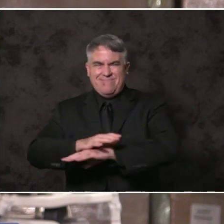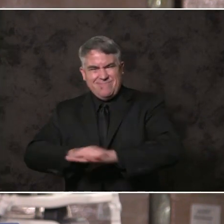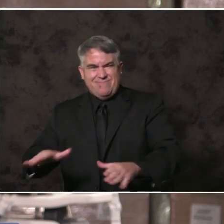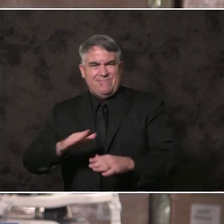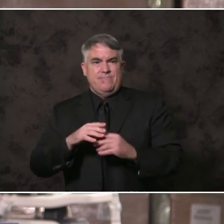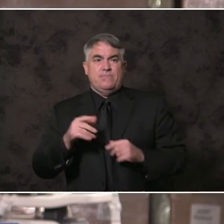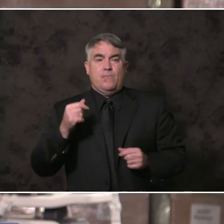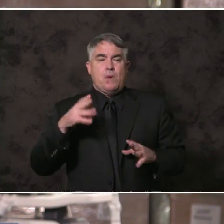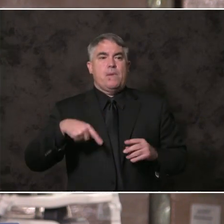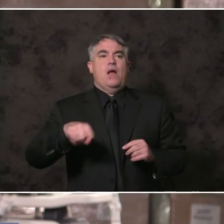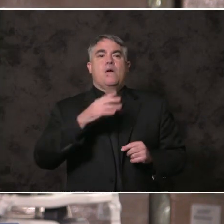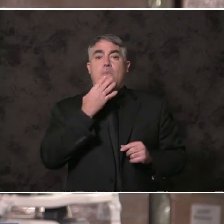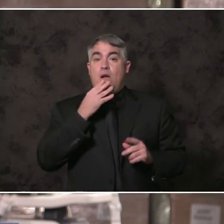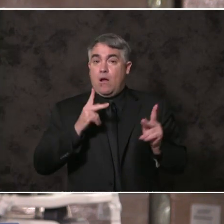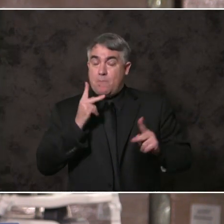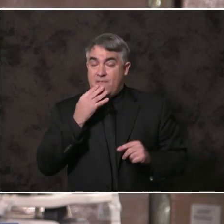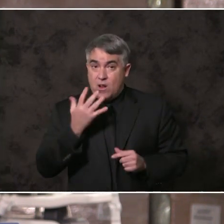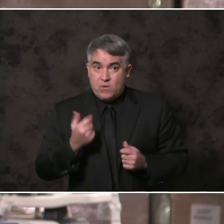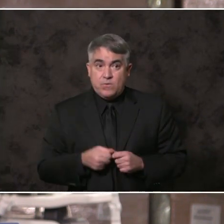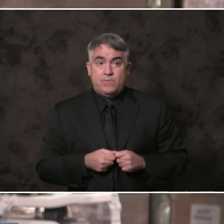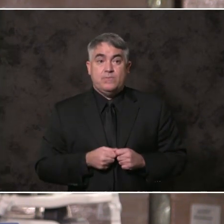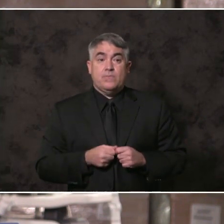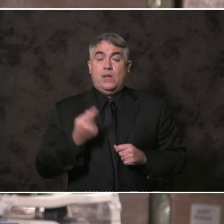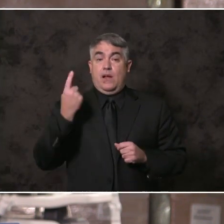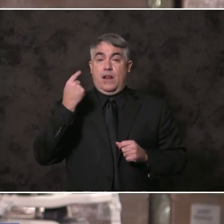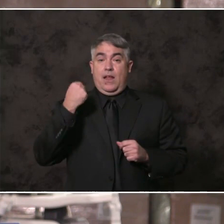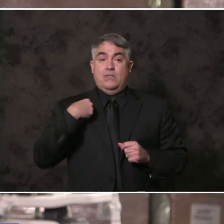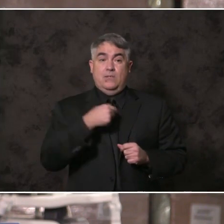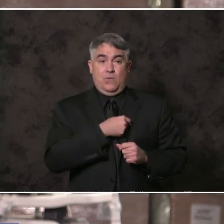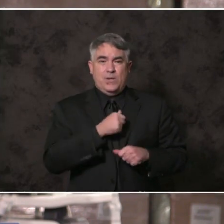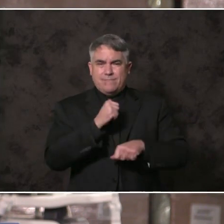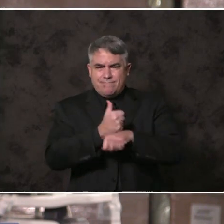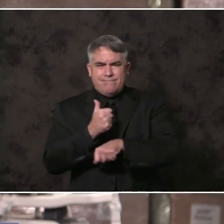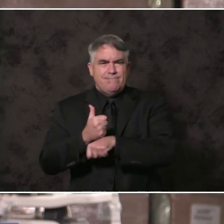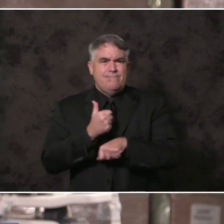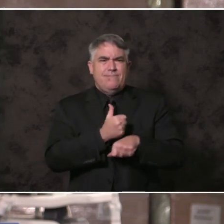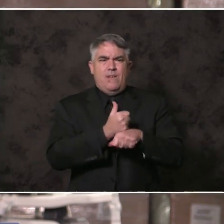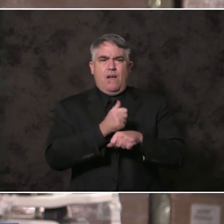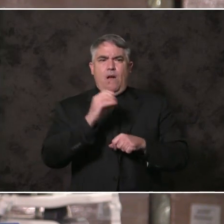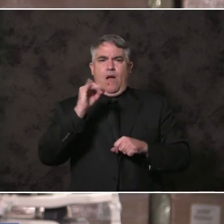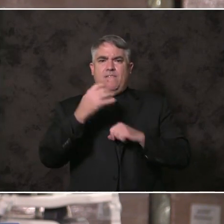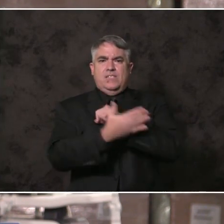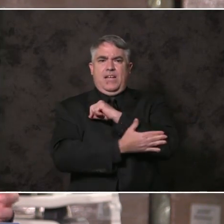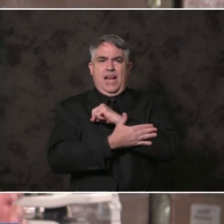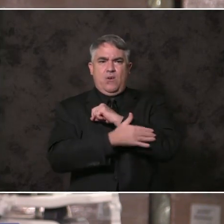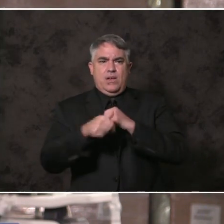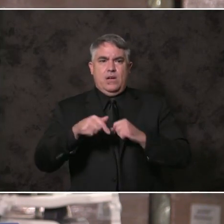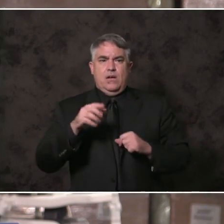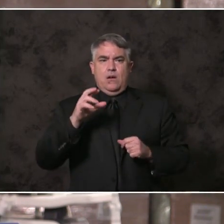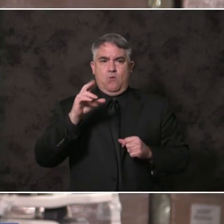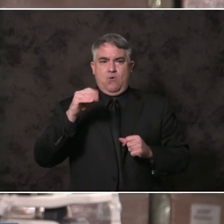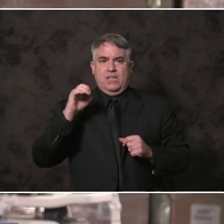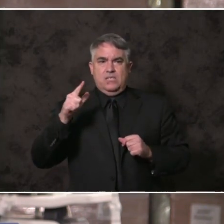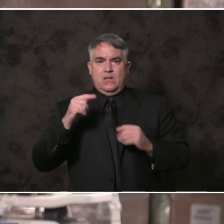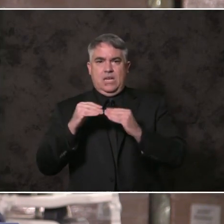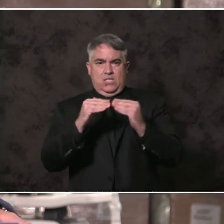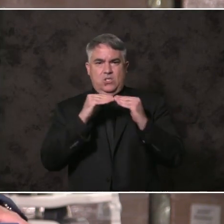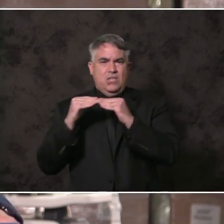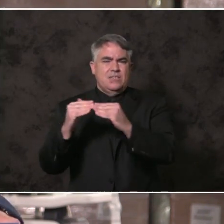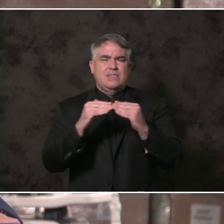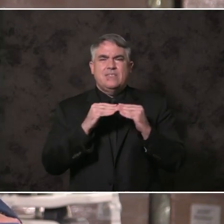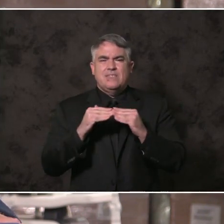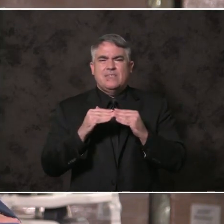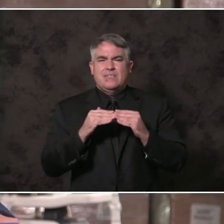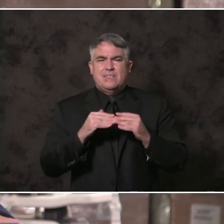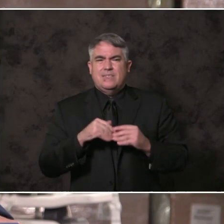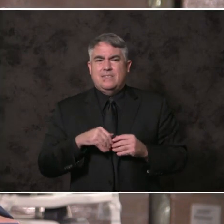This past year we also established the county's new Office of Equity and Racial Justice with a mission as profound as it is broad. To